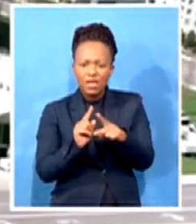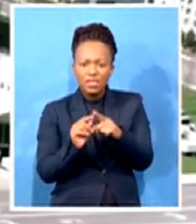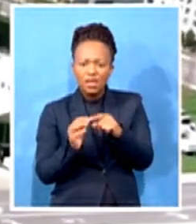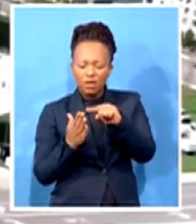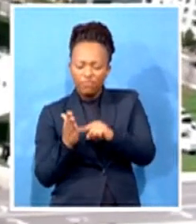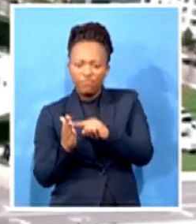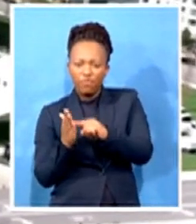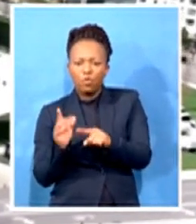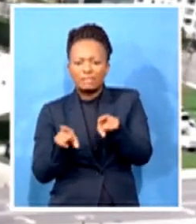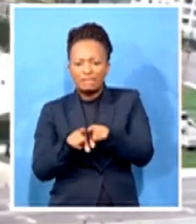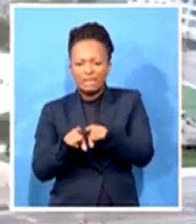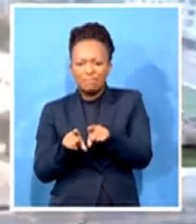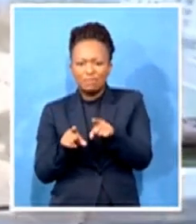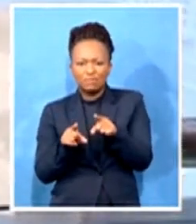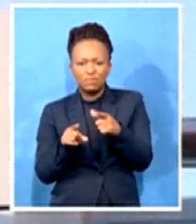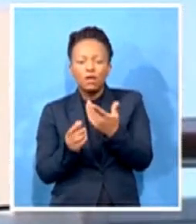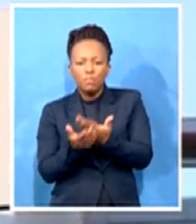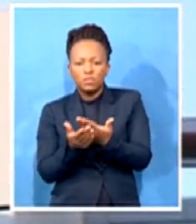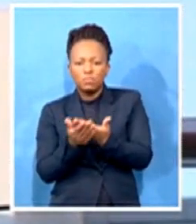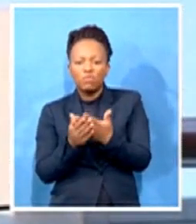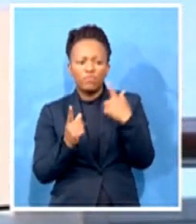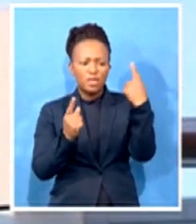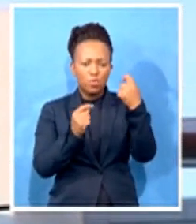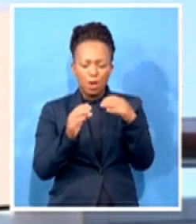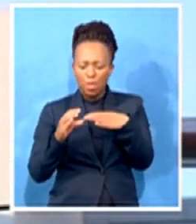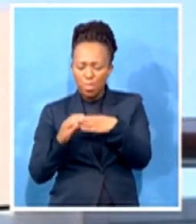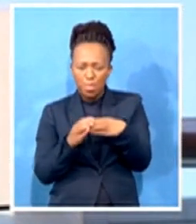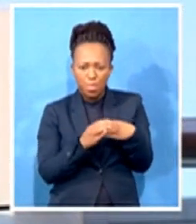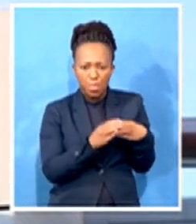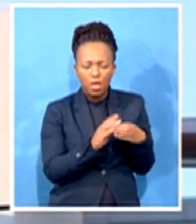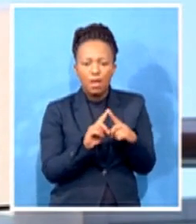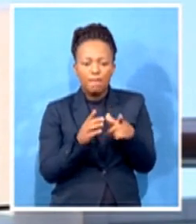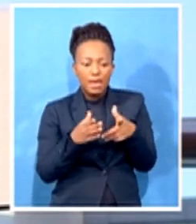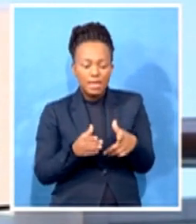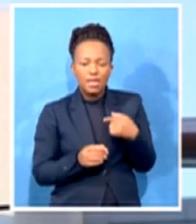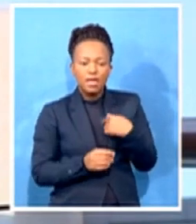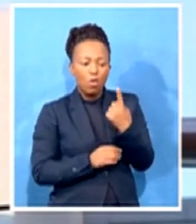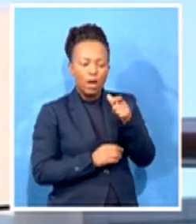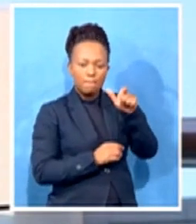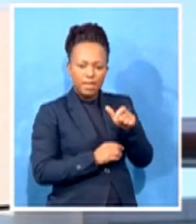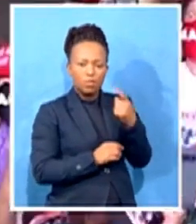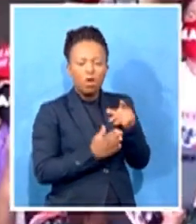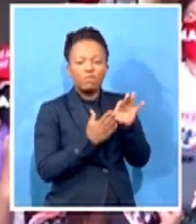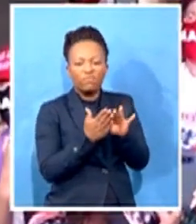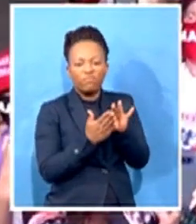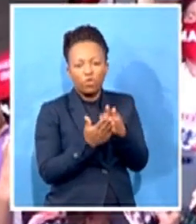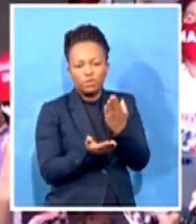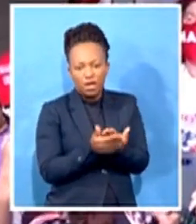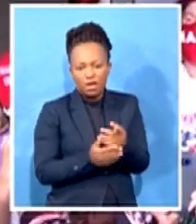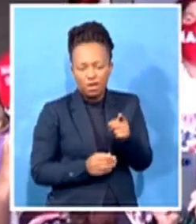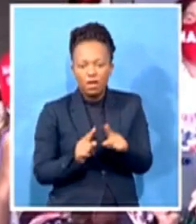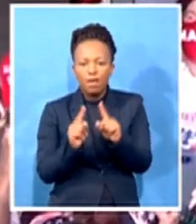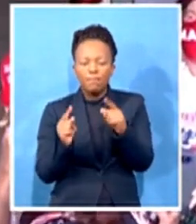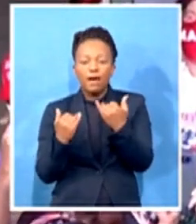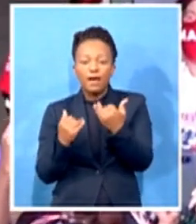small rural states. It's unlike here. It's One person, one vote. And America, in that sense, isn't a full democracy, as we